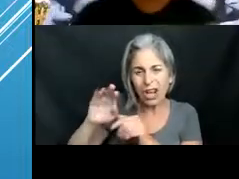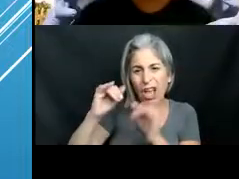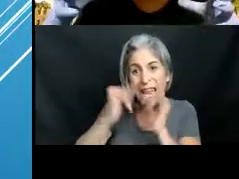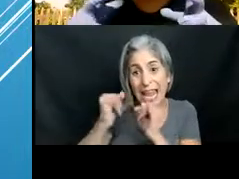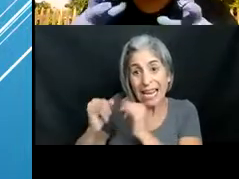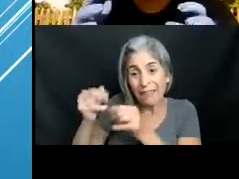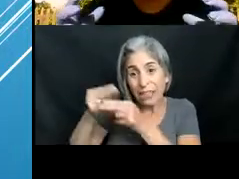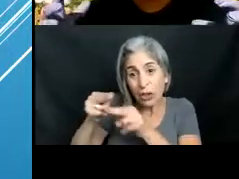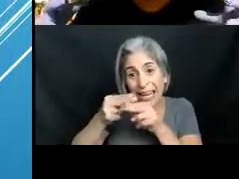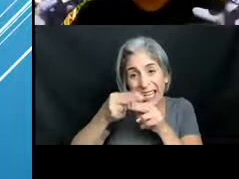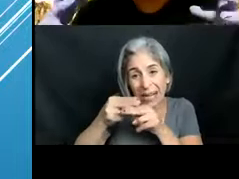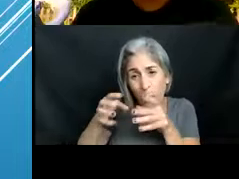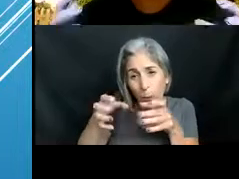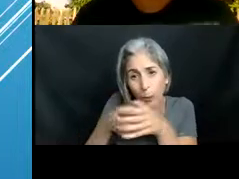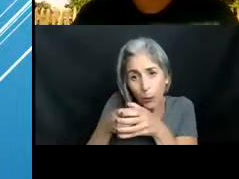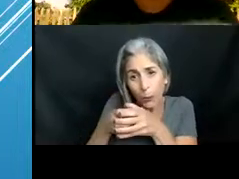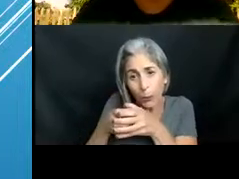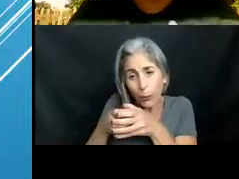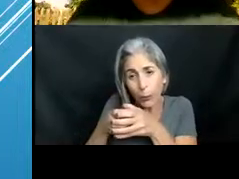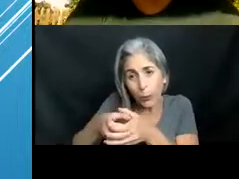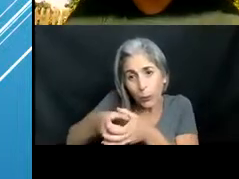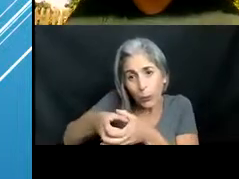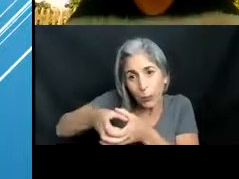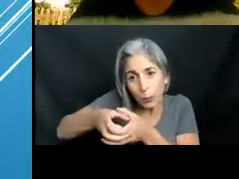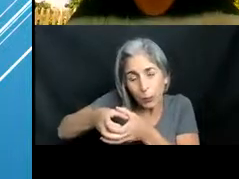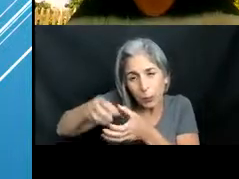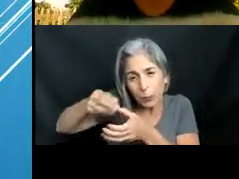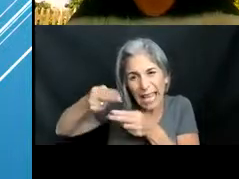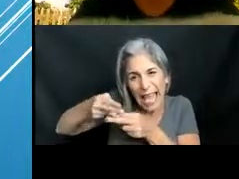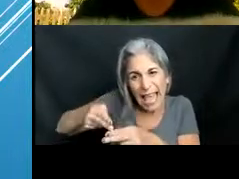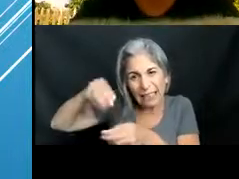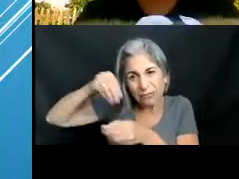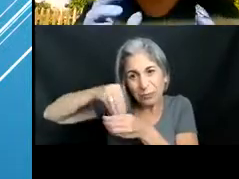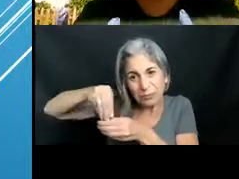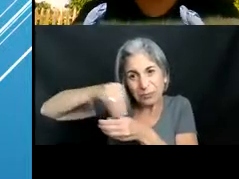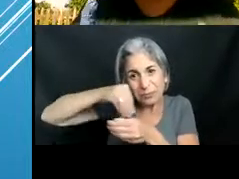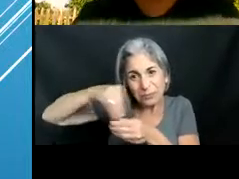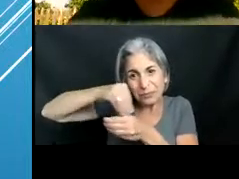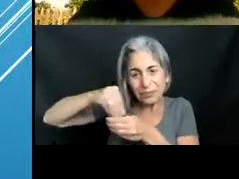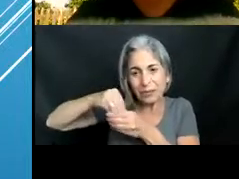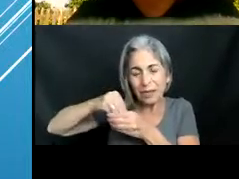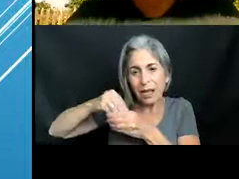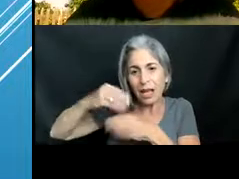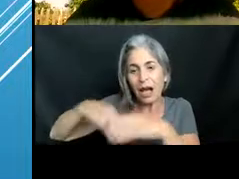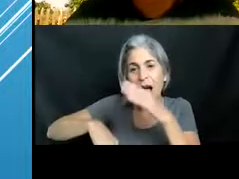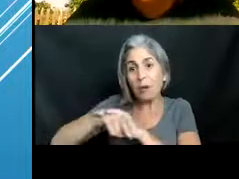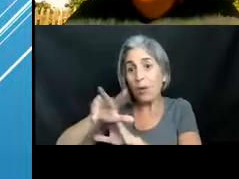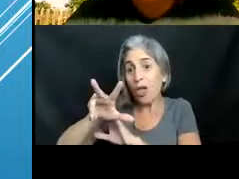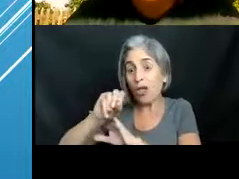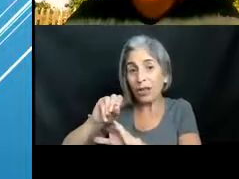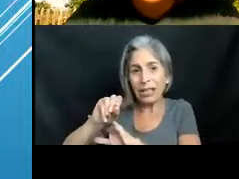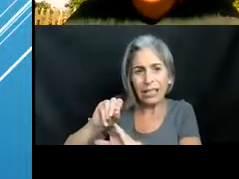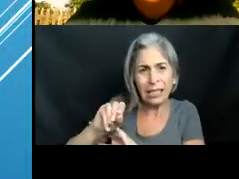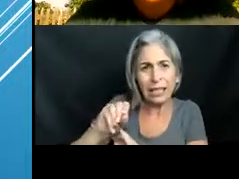eggs just sort of mush together in this mucus like ball so they will produce 30 to 50 000 eggs in